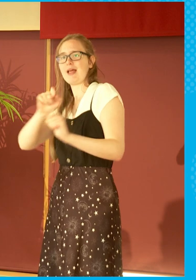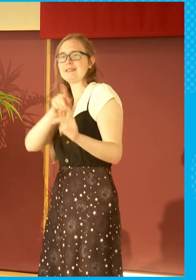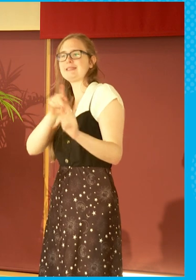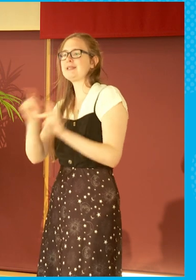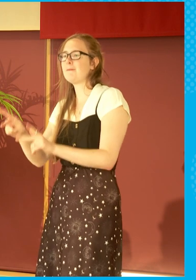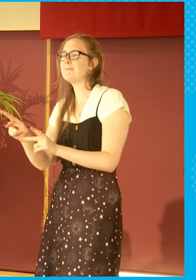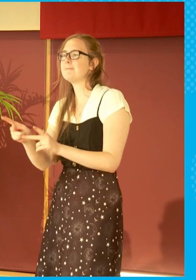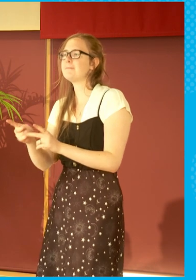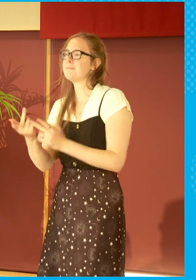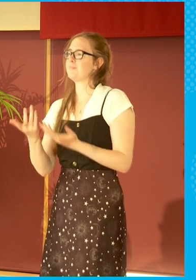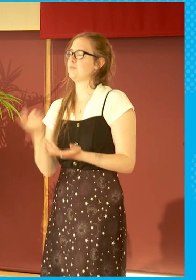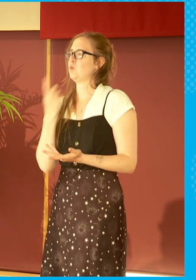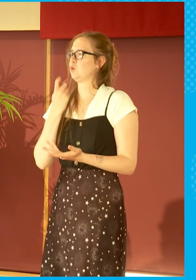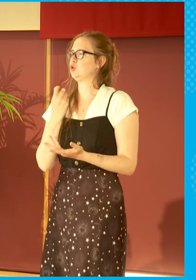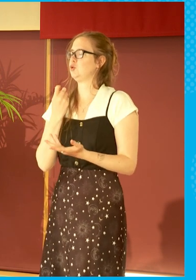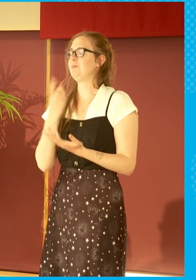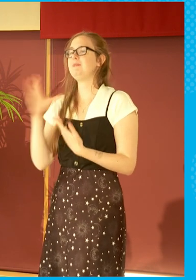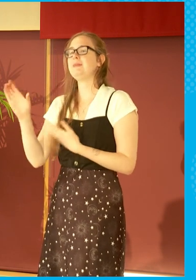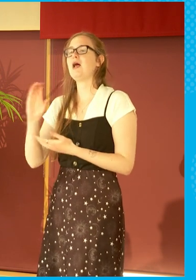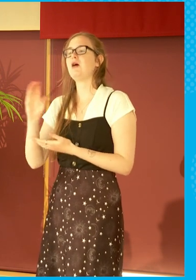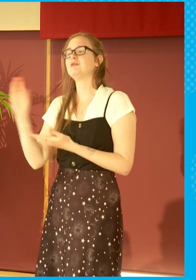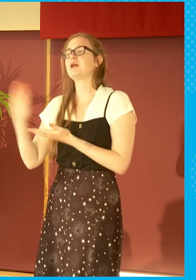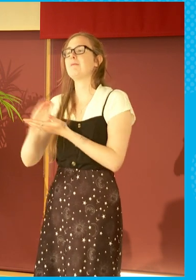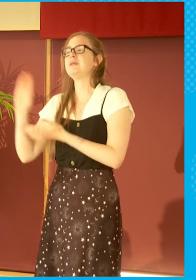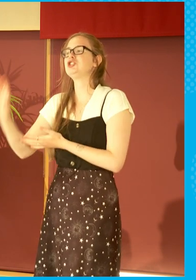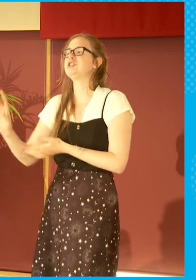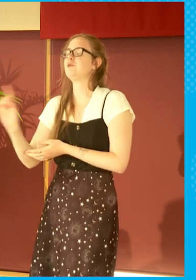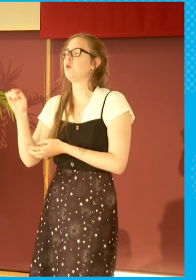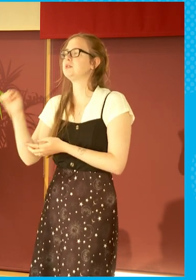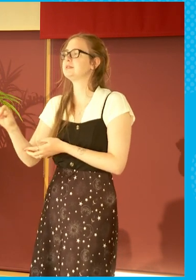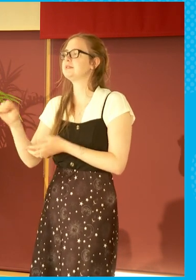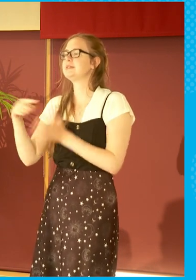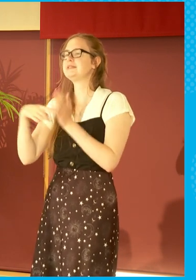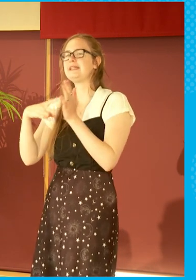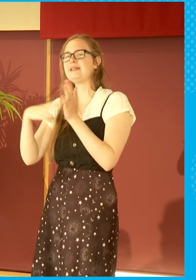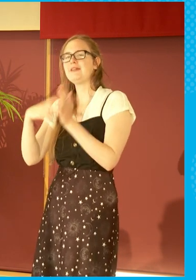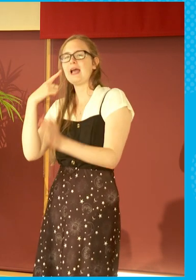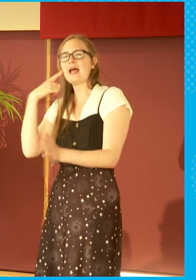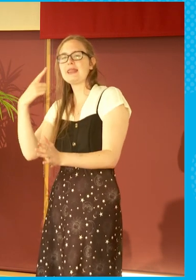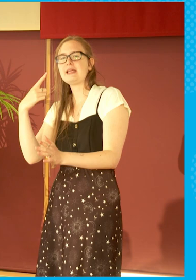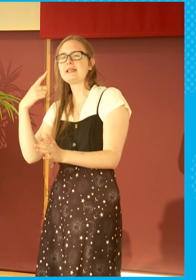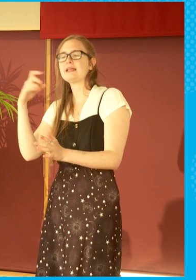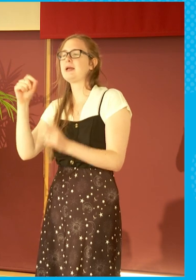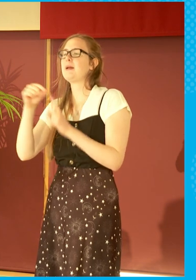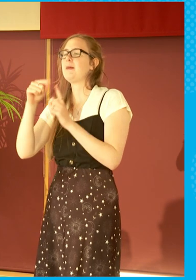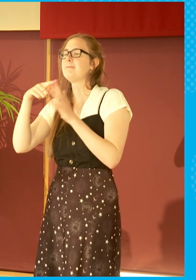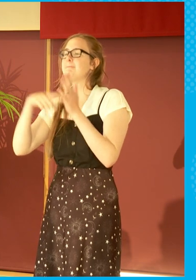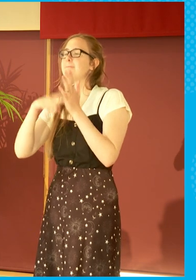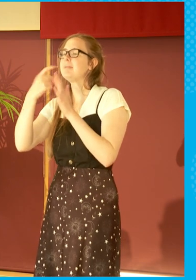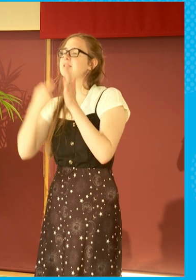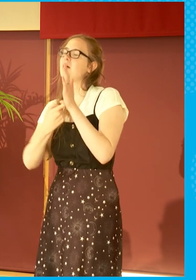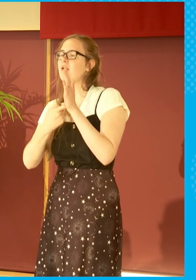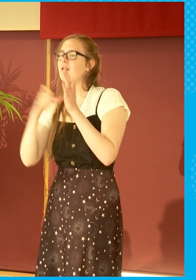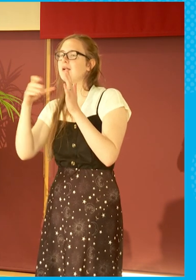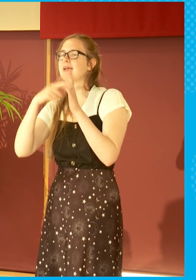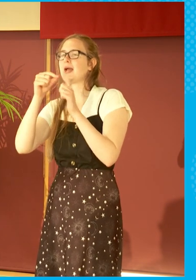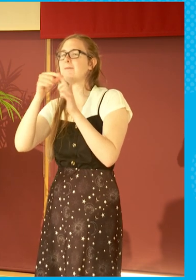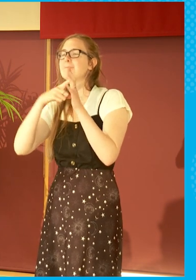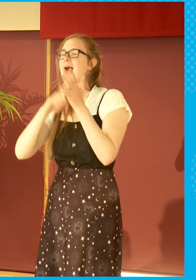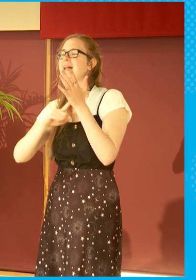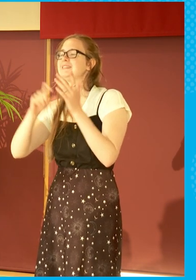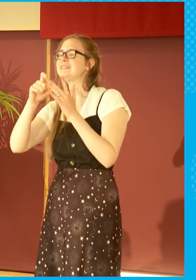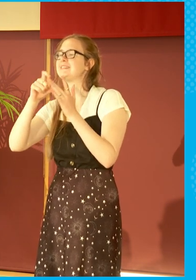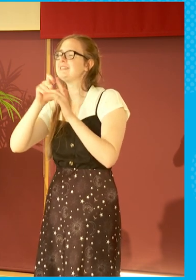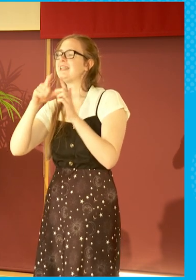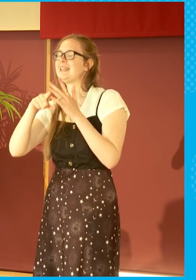afield. And there's been a commission for Apple TV, think it is. Peter Capaldi, Criminal Records. We've got a fantastic